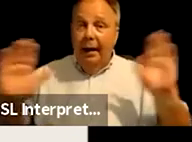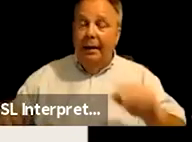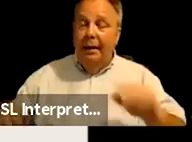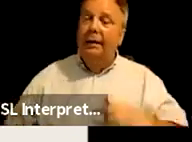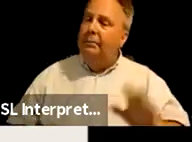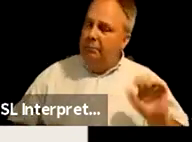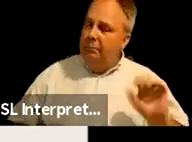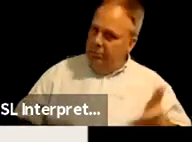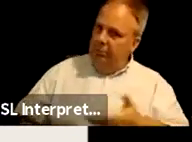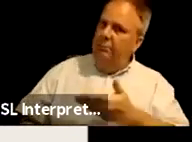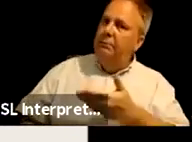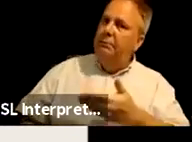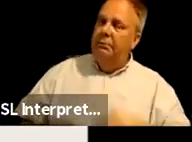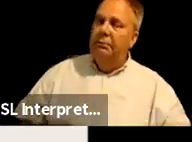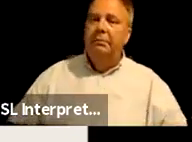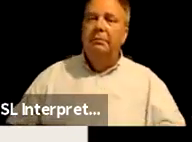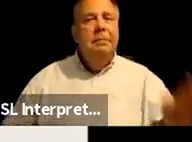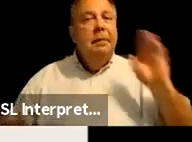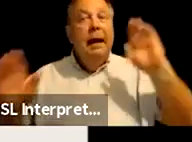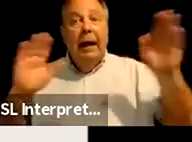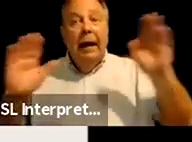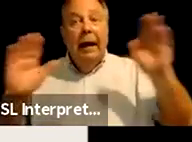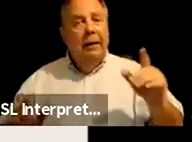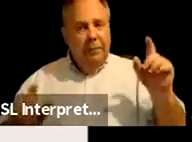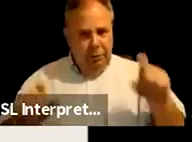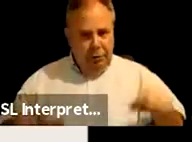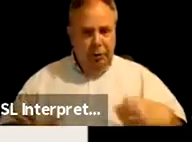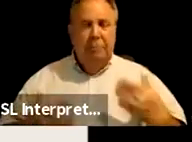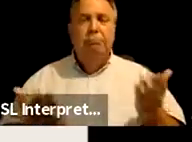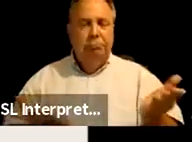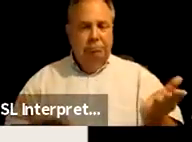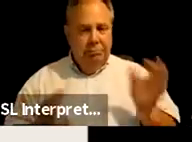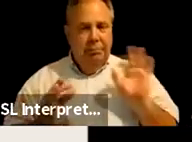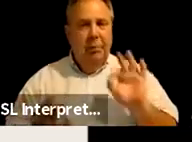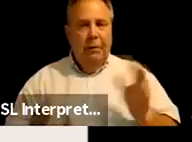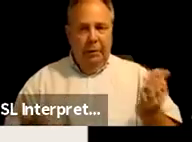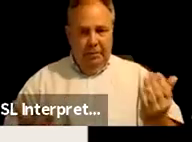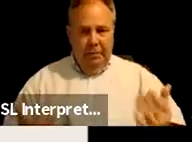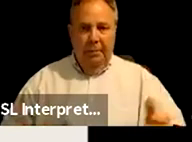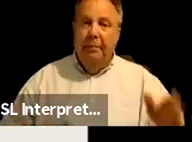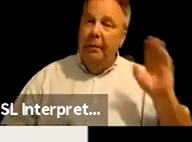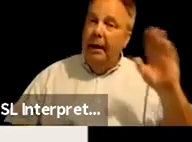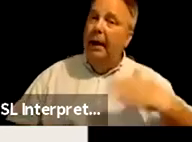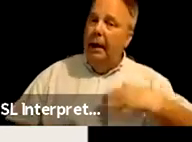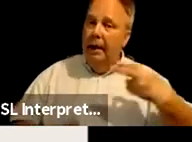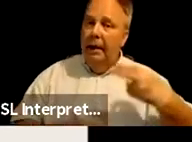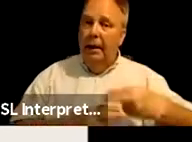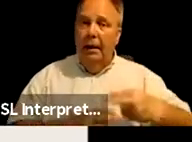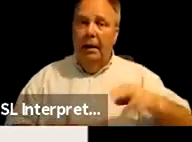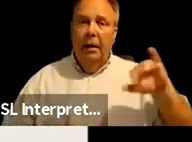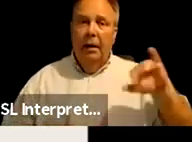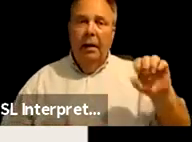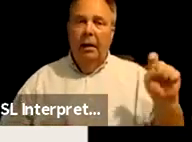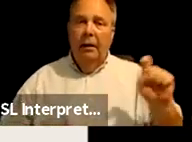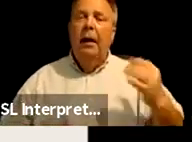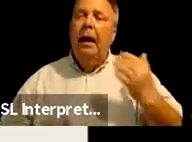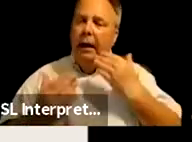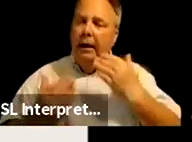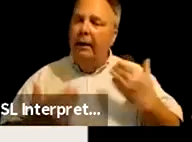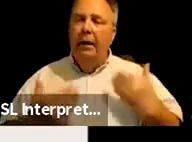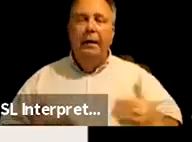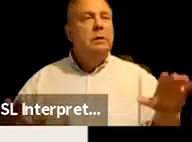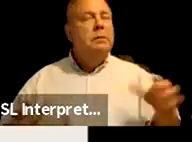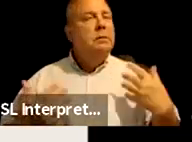Okay. Awesome. Yeah. You should be able to try. Okay. Perfect. Okay. Hi, my name is Yadalee Phoenix and thanks Jen. This is so